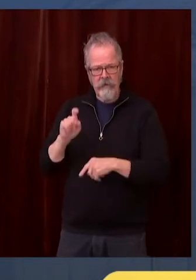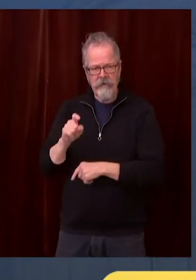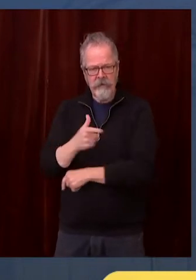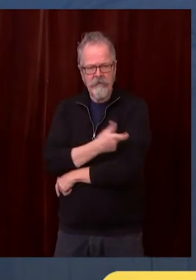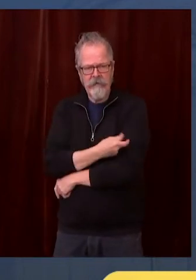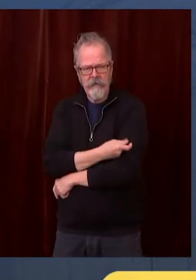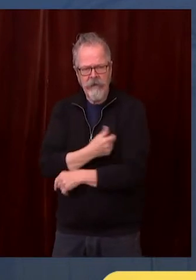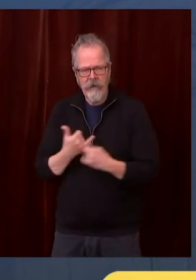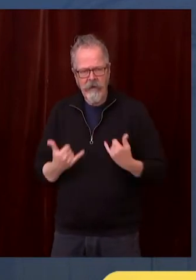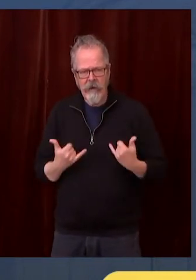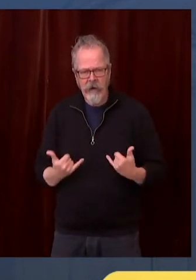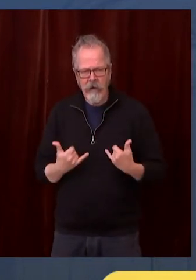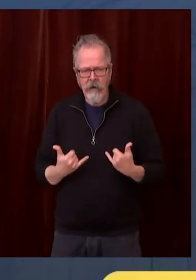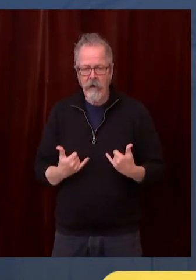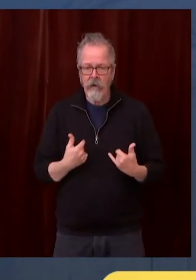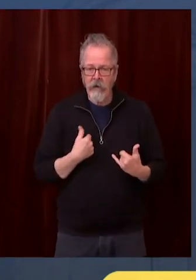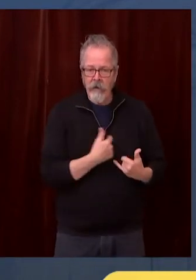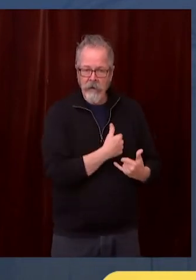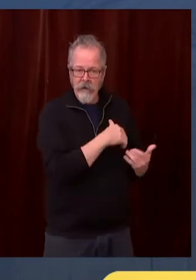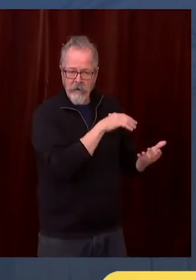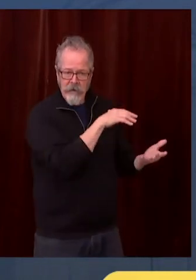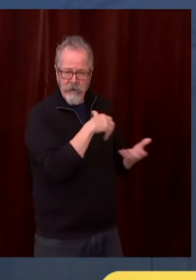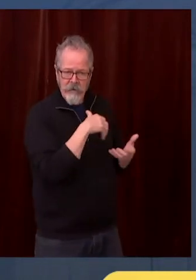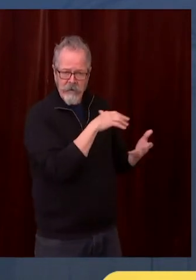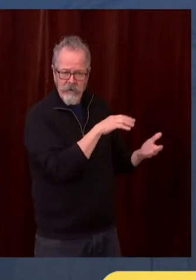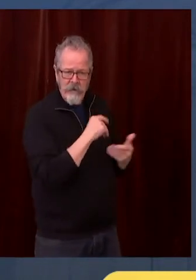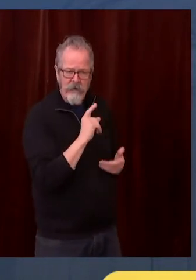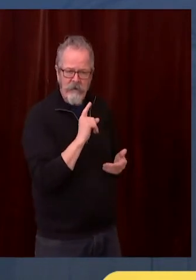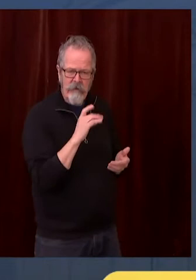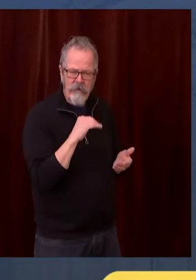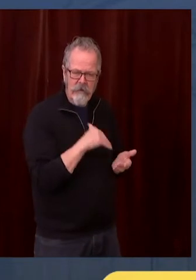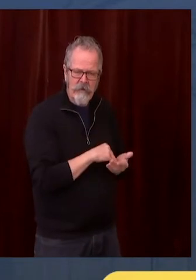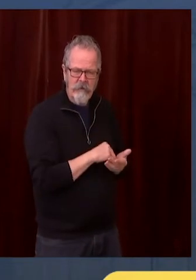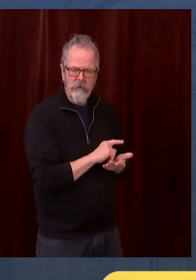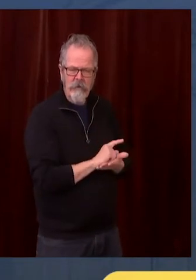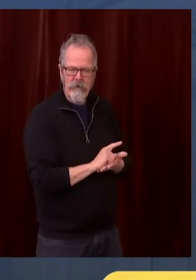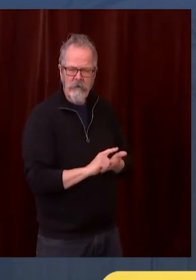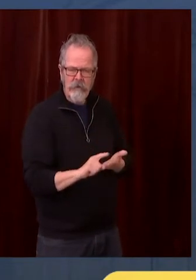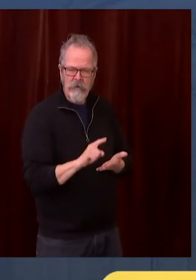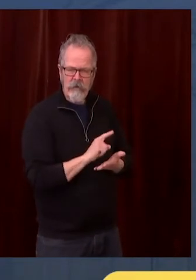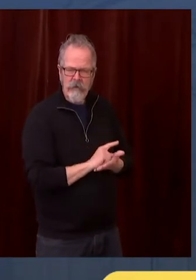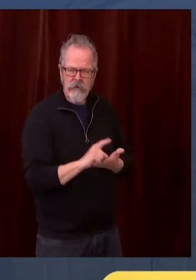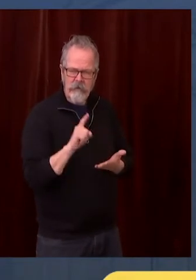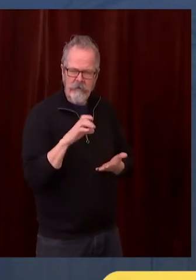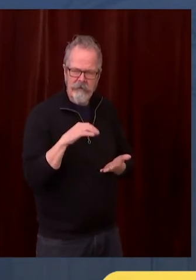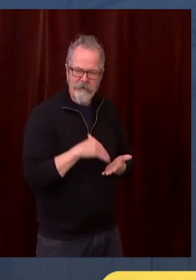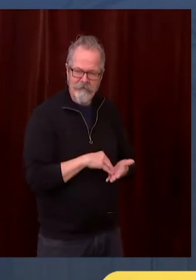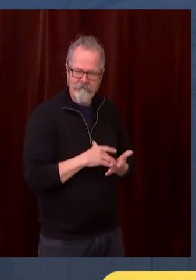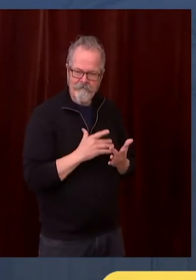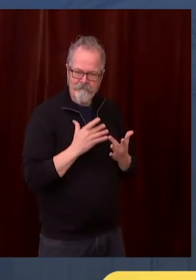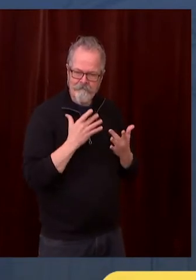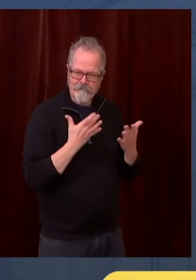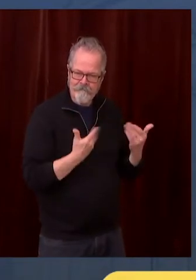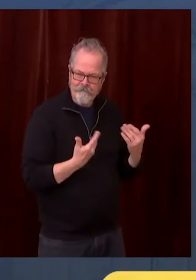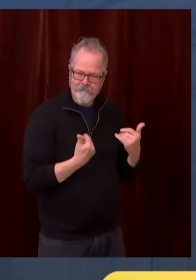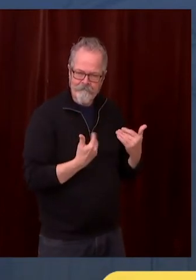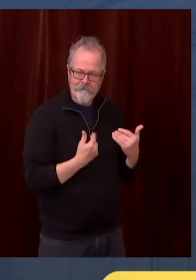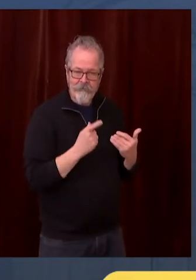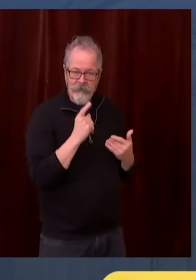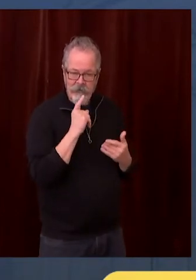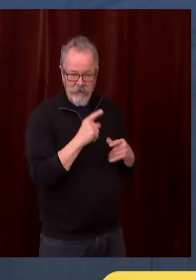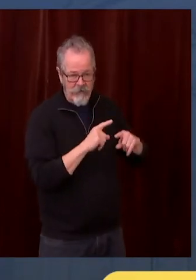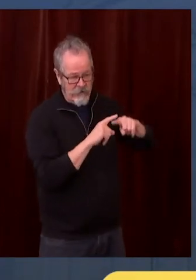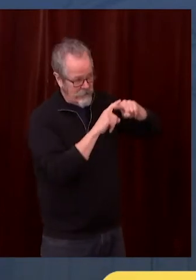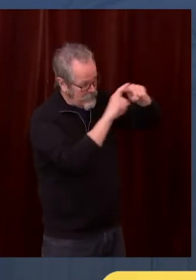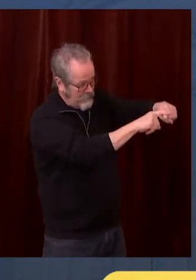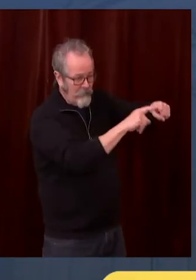But here's some really good news. Look, the limiting factor ultimately is the number of doses we received from the federal government. And on